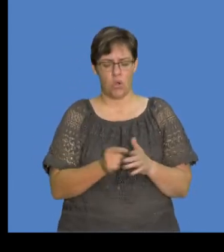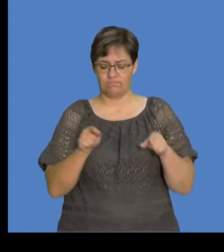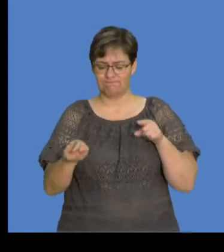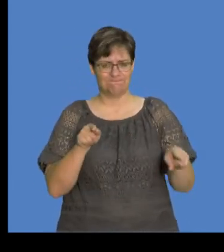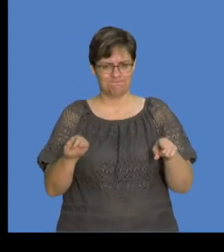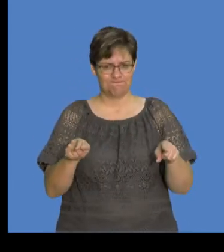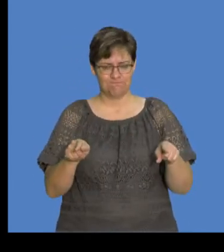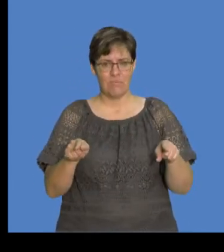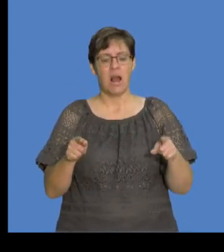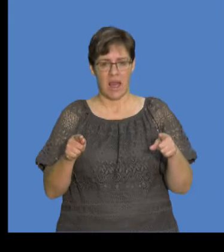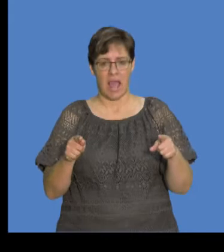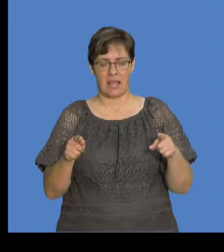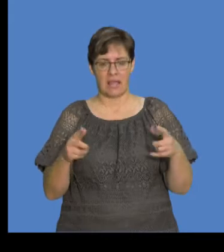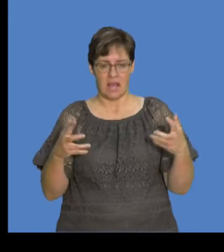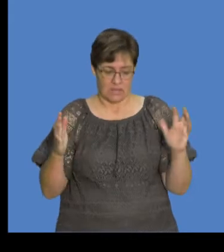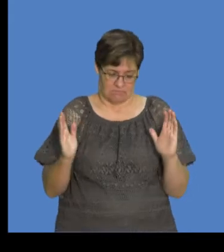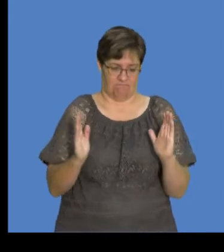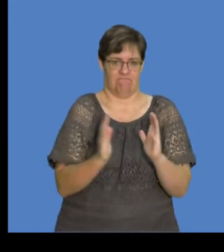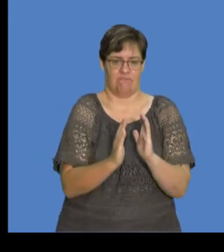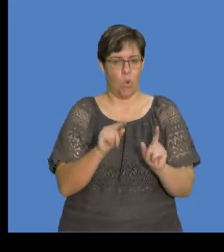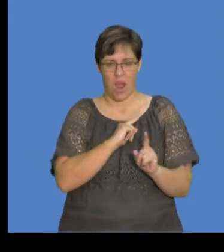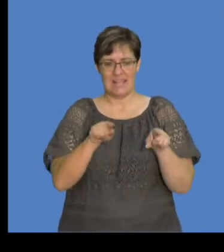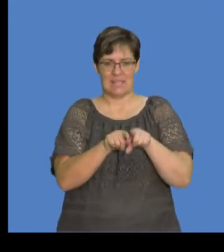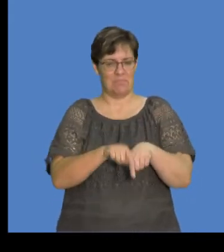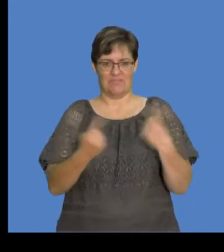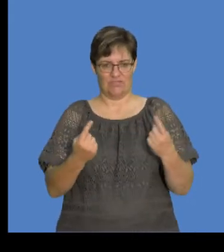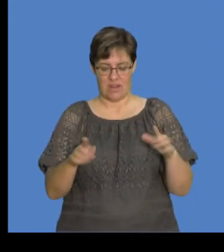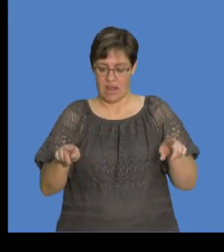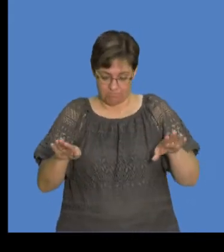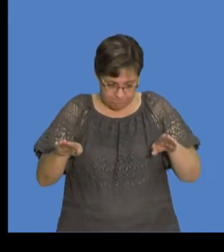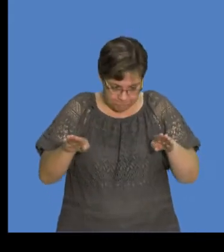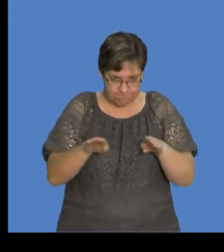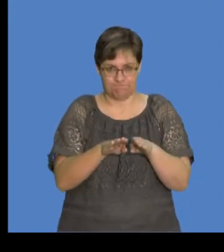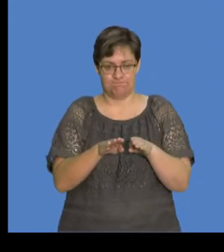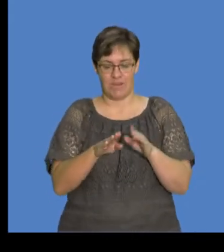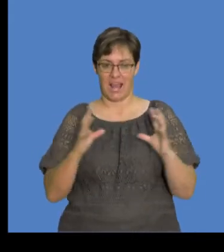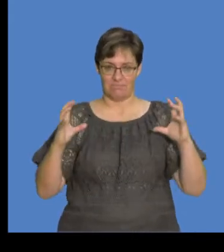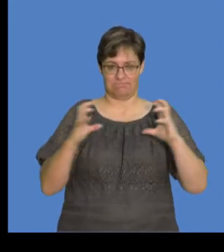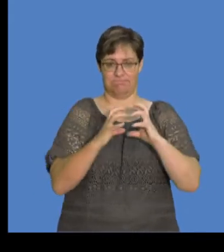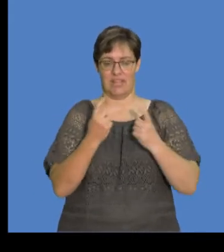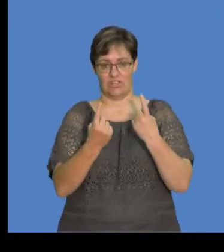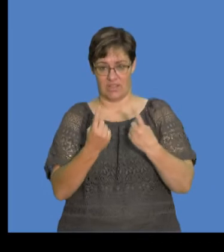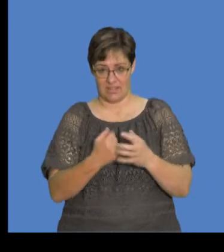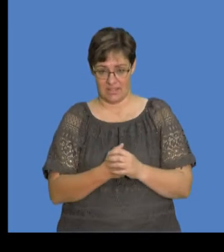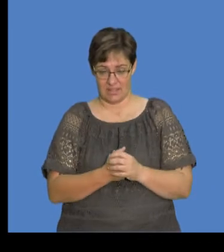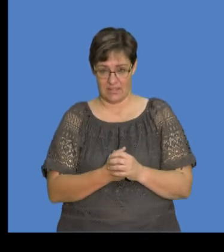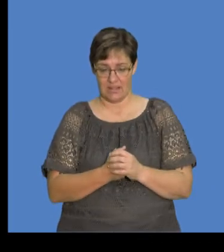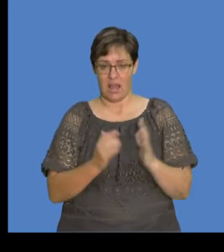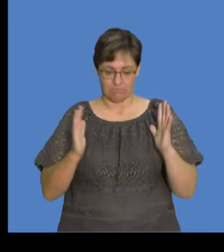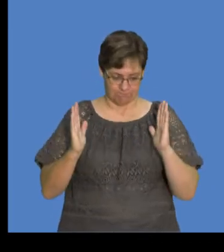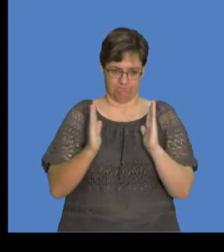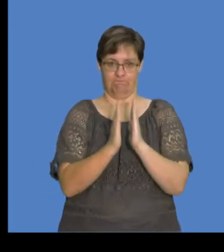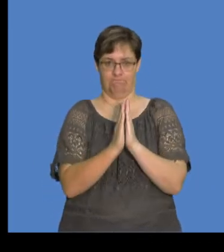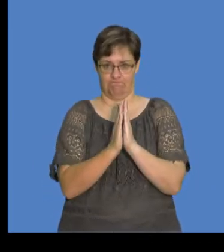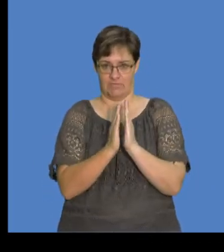attract, okay? Opposite or unlike charges exert a force of attraction on each other, ne? They